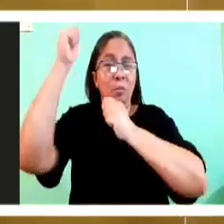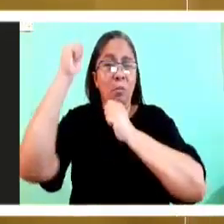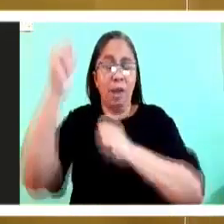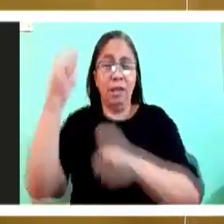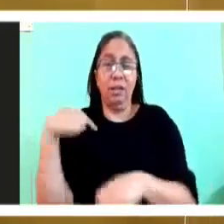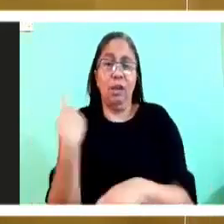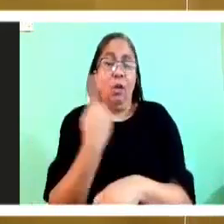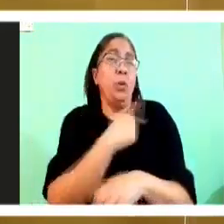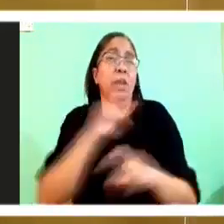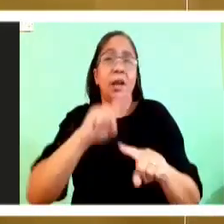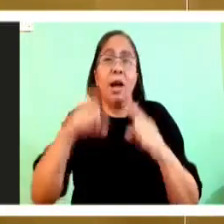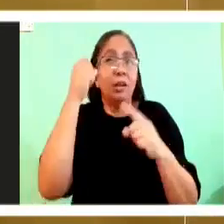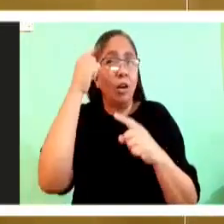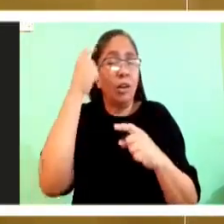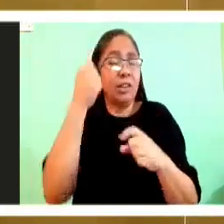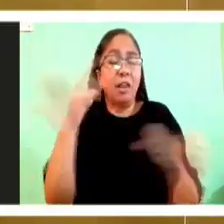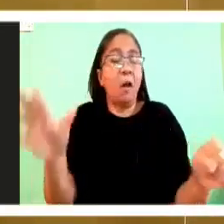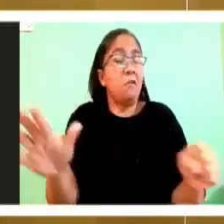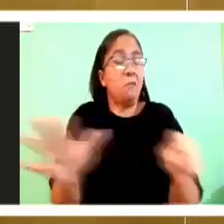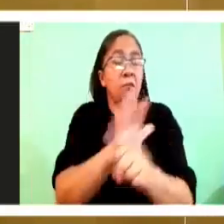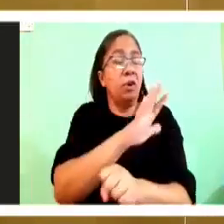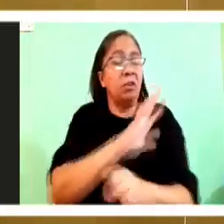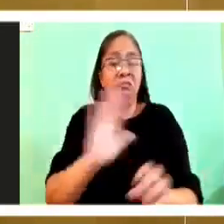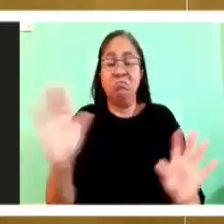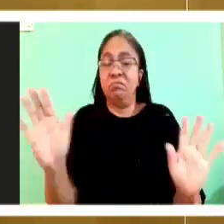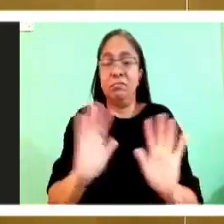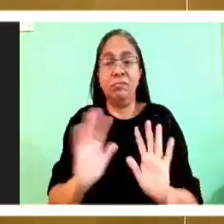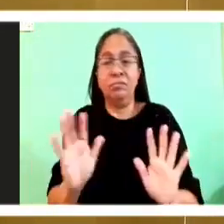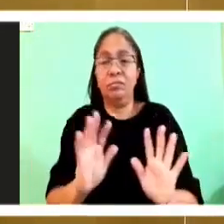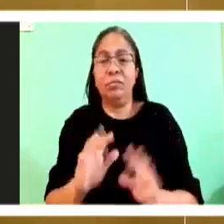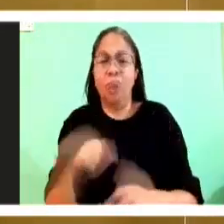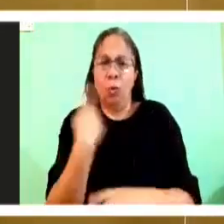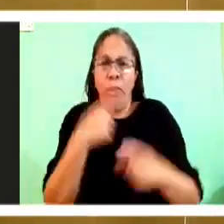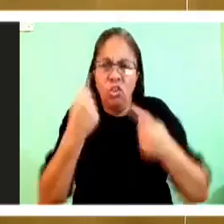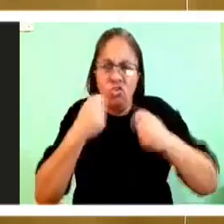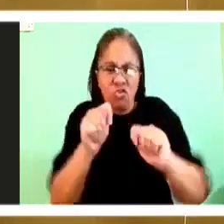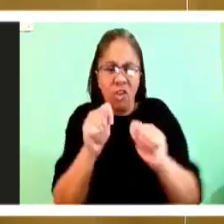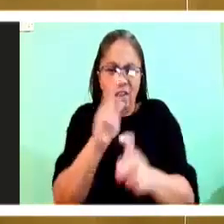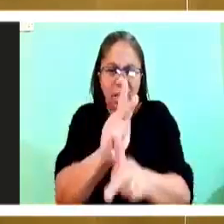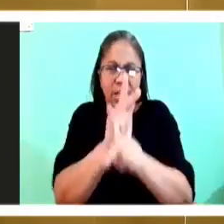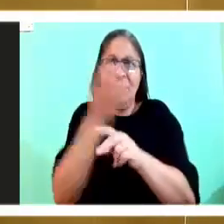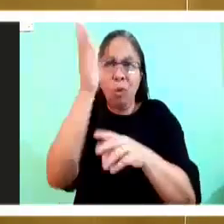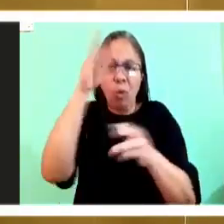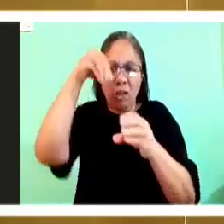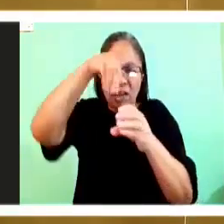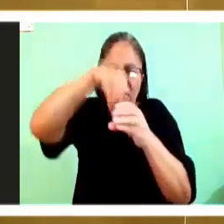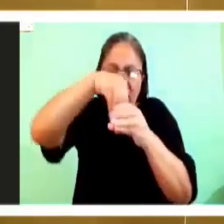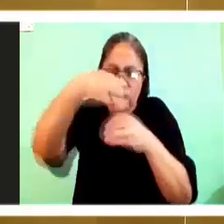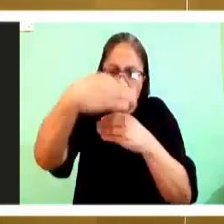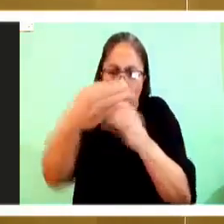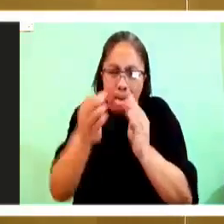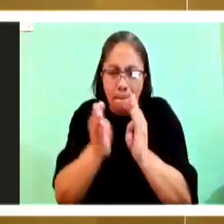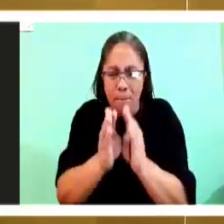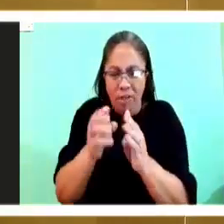because we keep trying to put God into the small box that we can contain. That is not God.